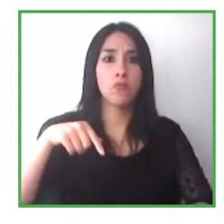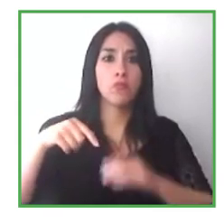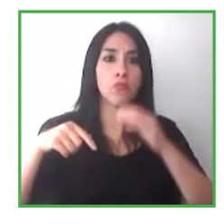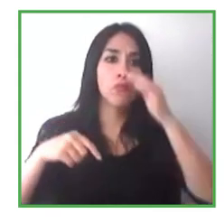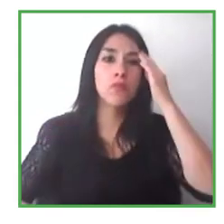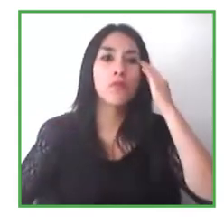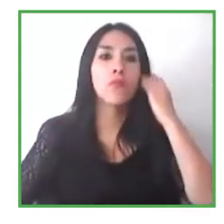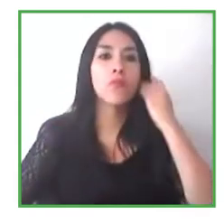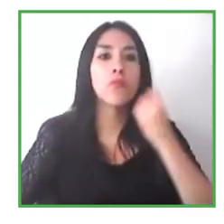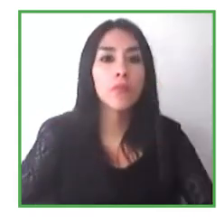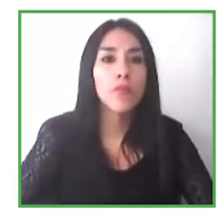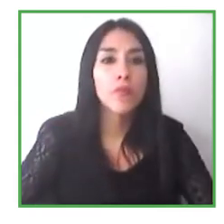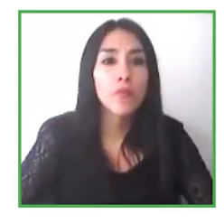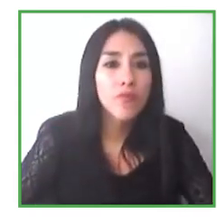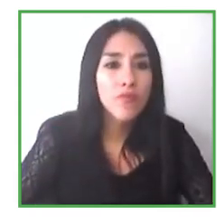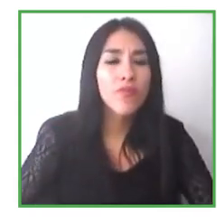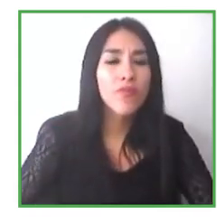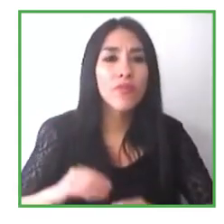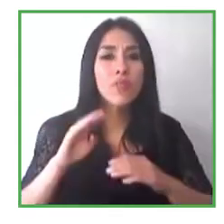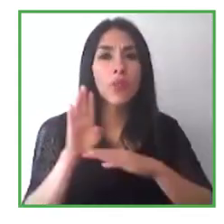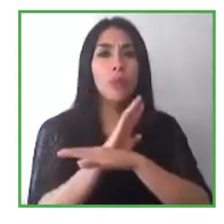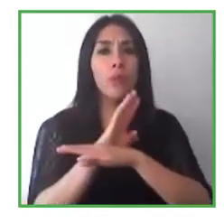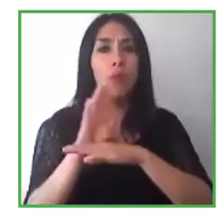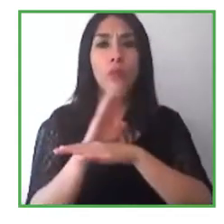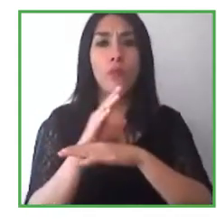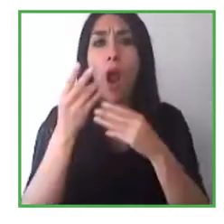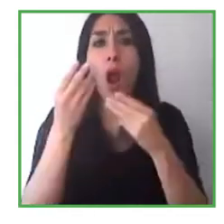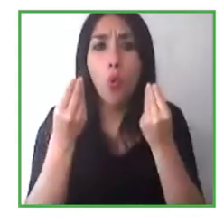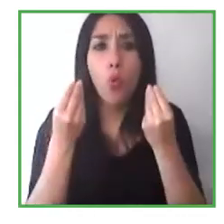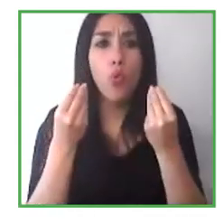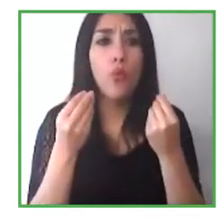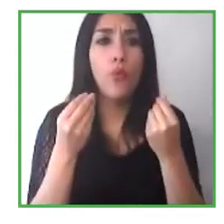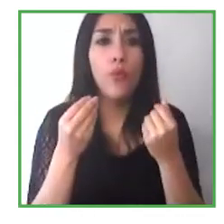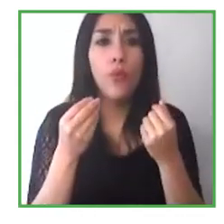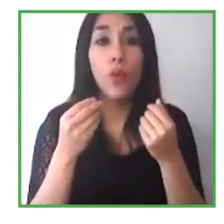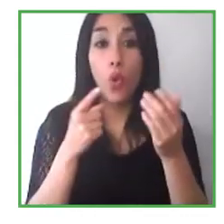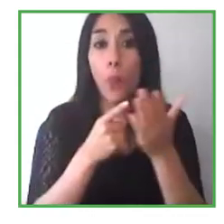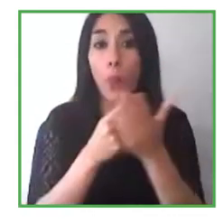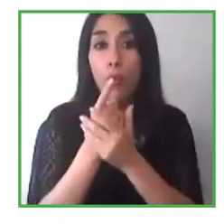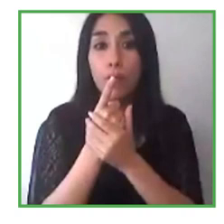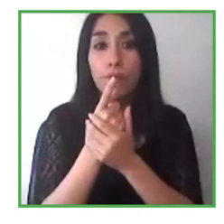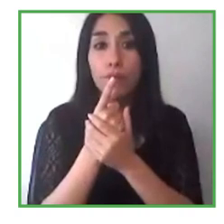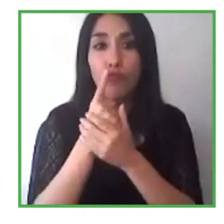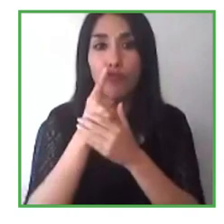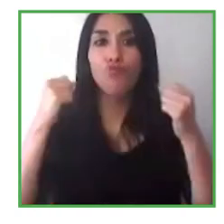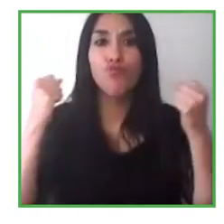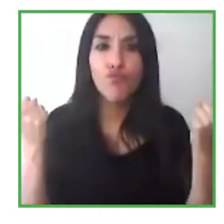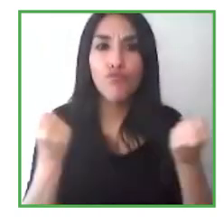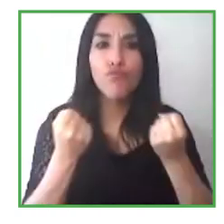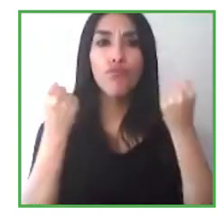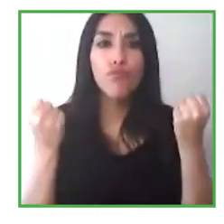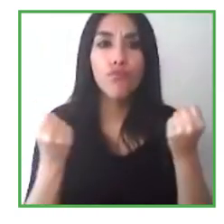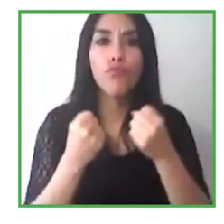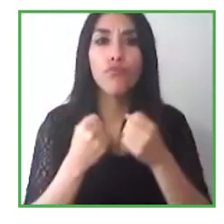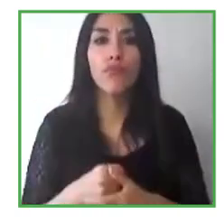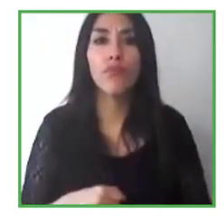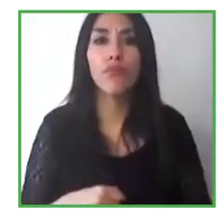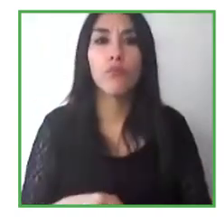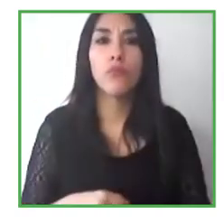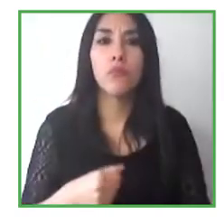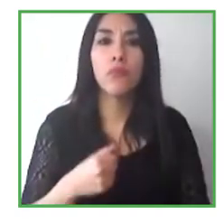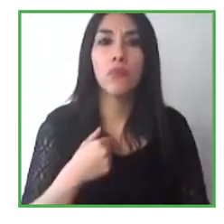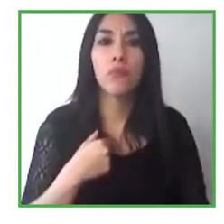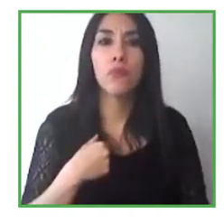really just drive our message and incentivize others to join forces, to join us in seeing